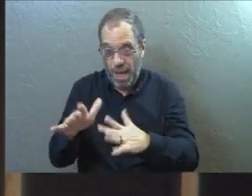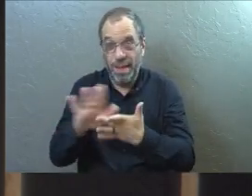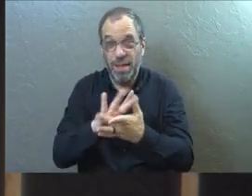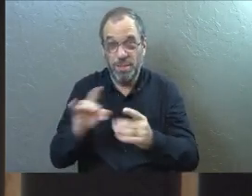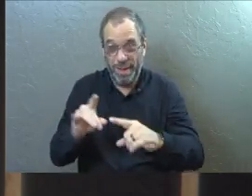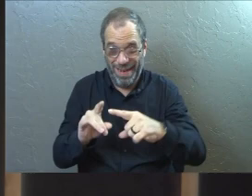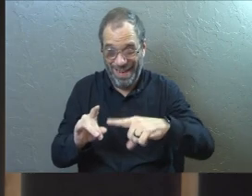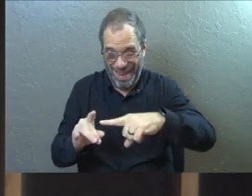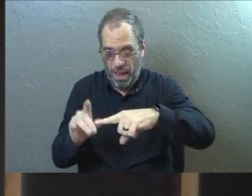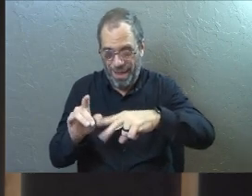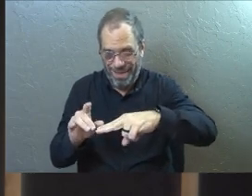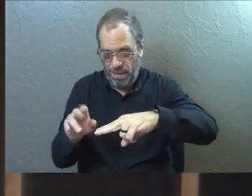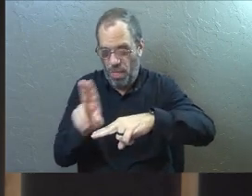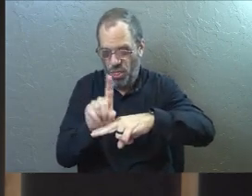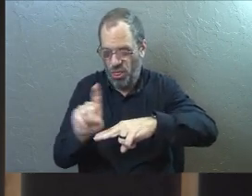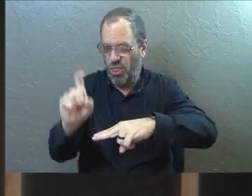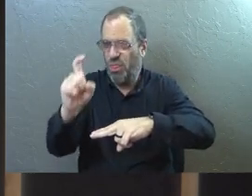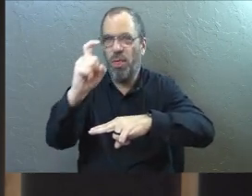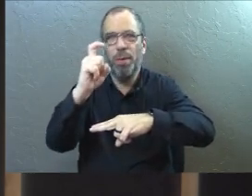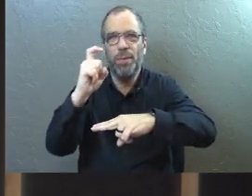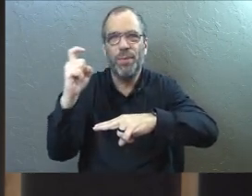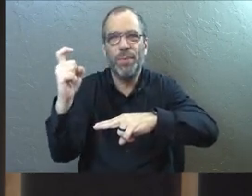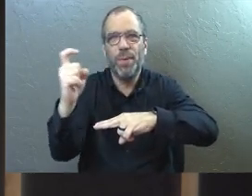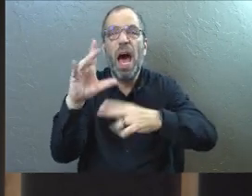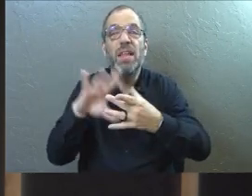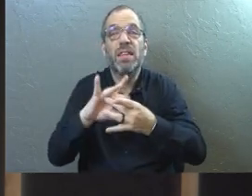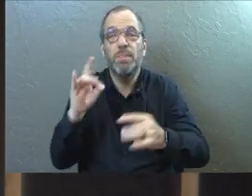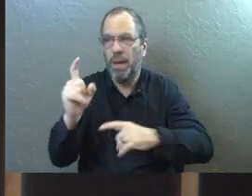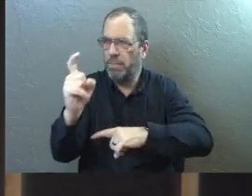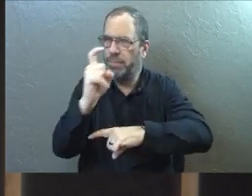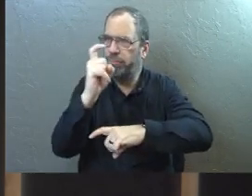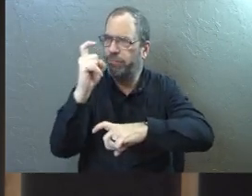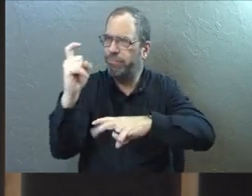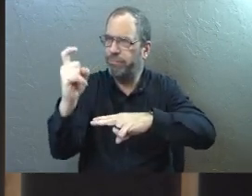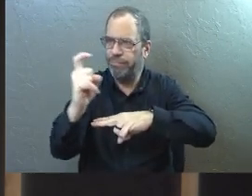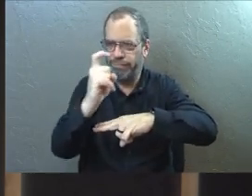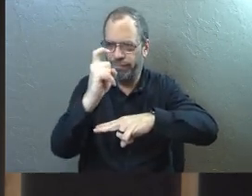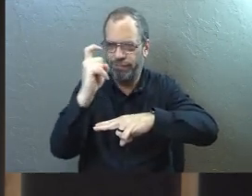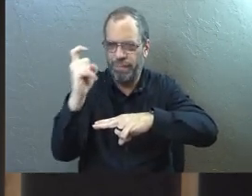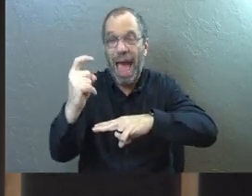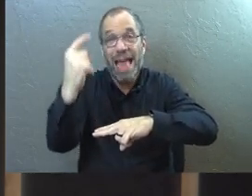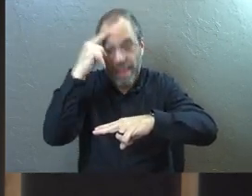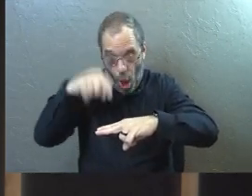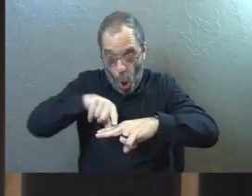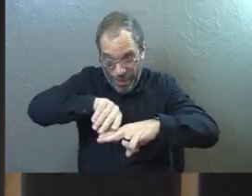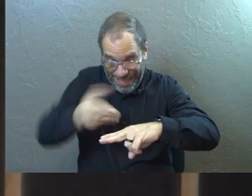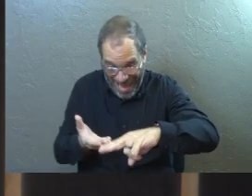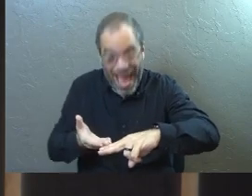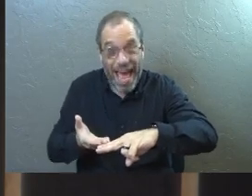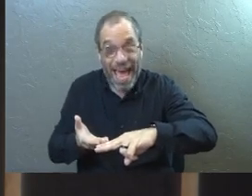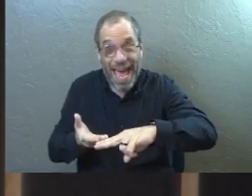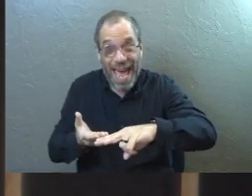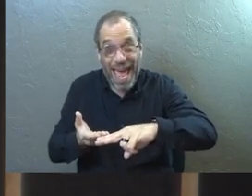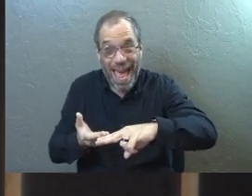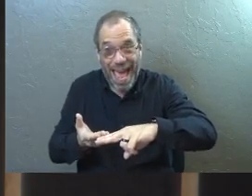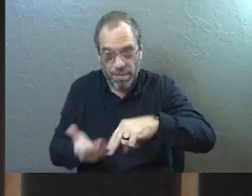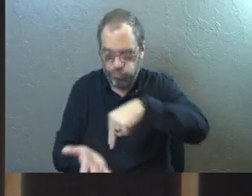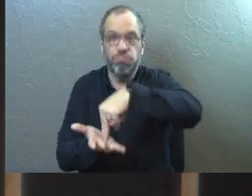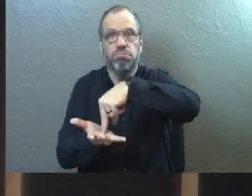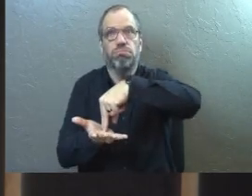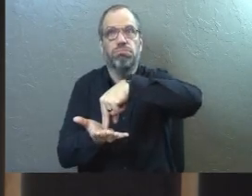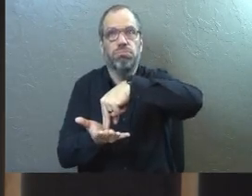spirit kind of hovered around. And so this was their way to explain why sometimes people they thought were dead did sometimes revive